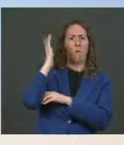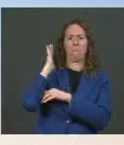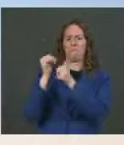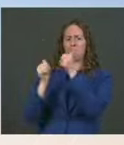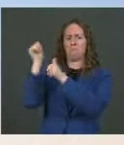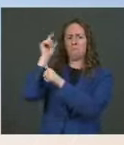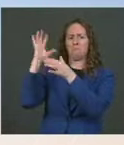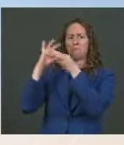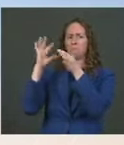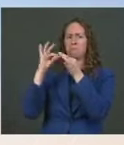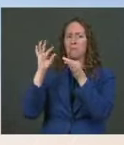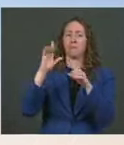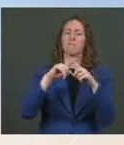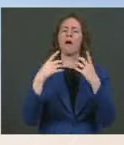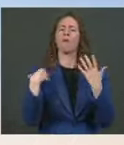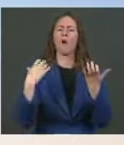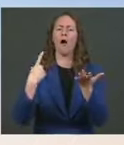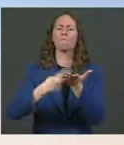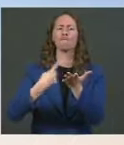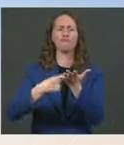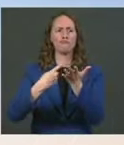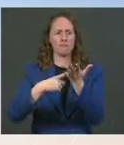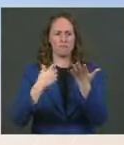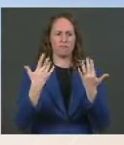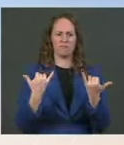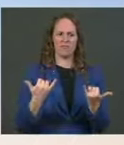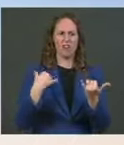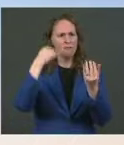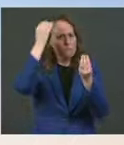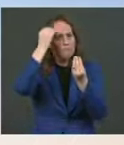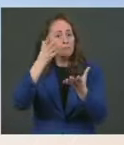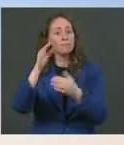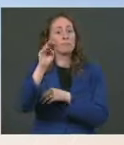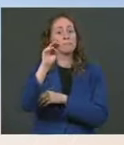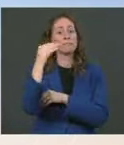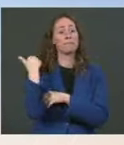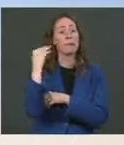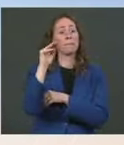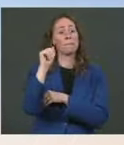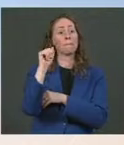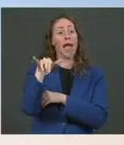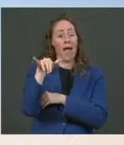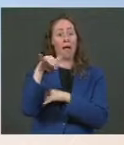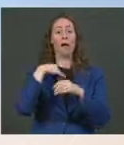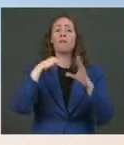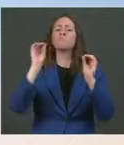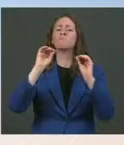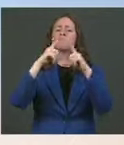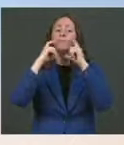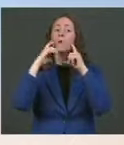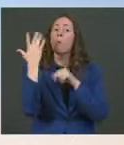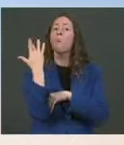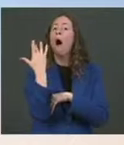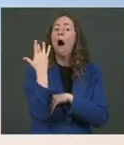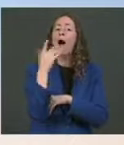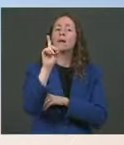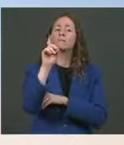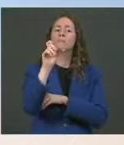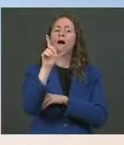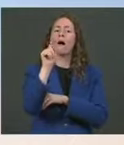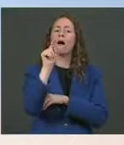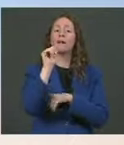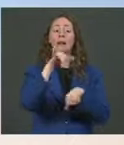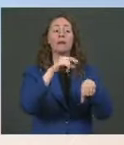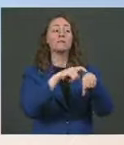in May, when we made that announcement, the Delta variant was about 1 percent of cases. Obviously, things have changed since that period of